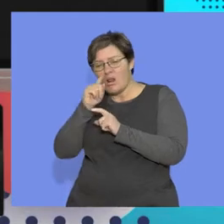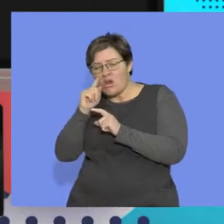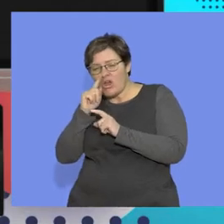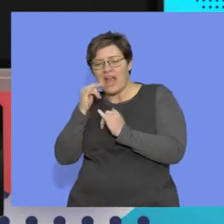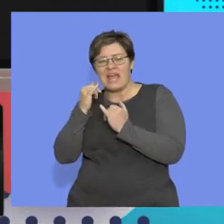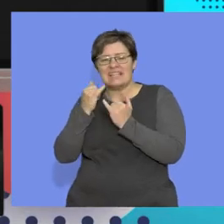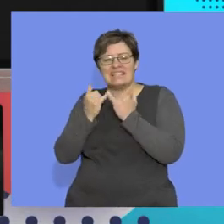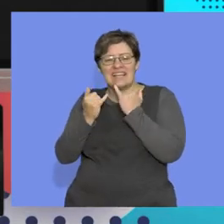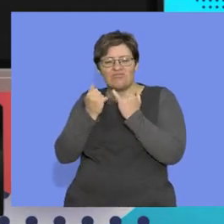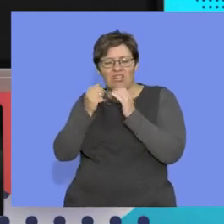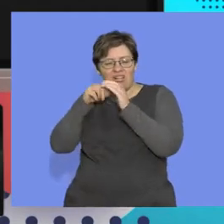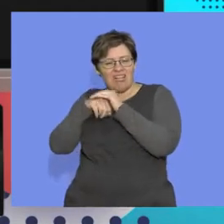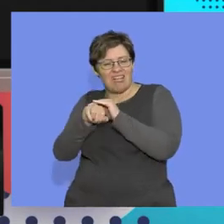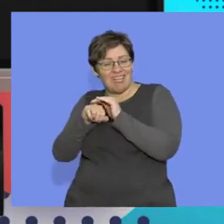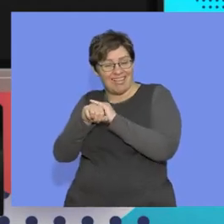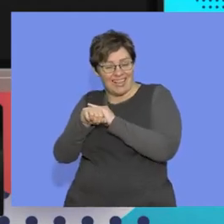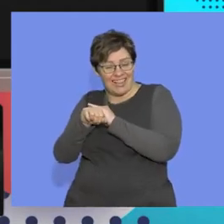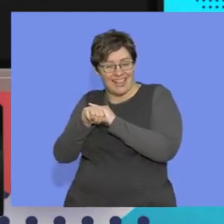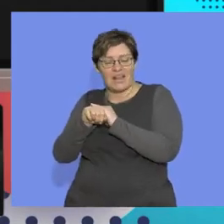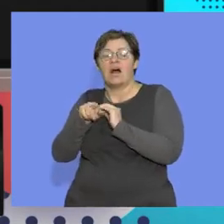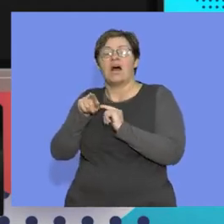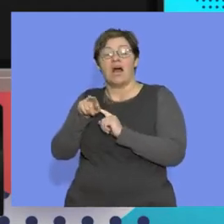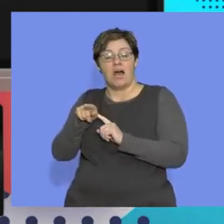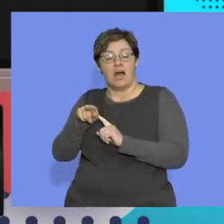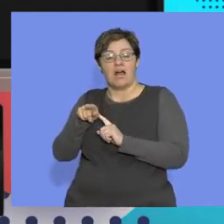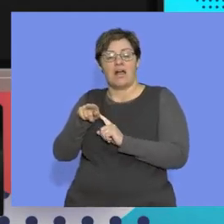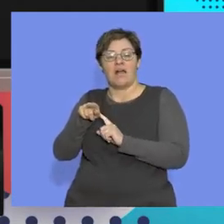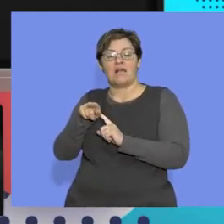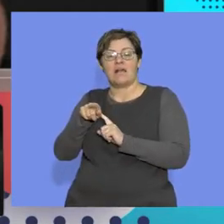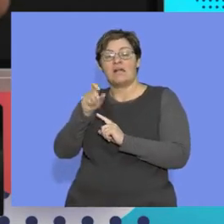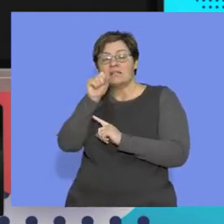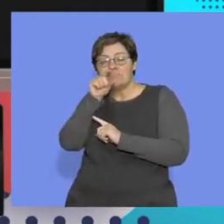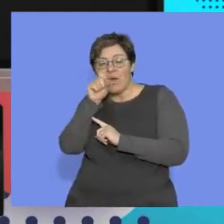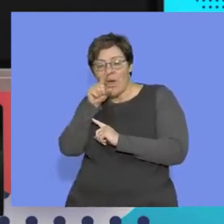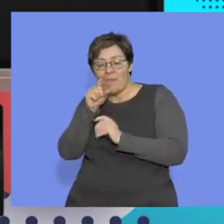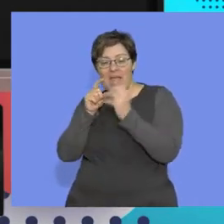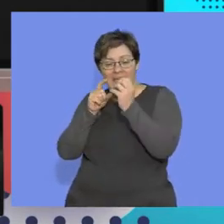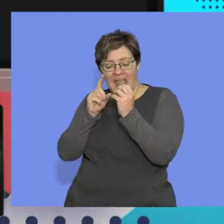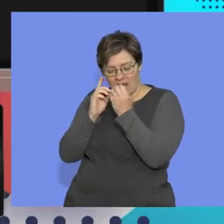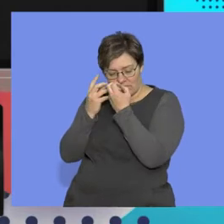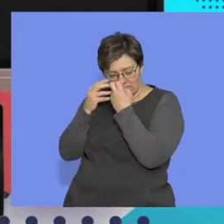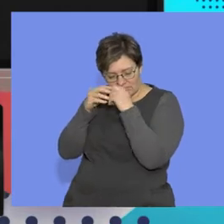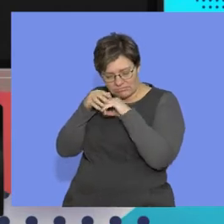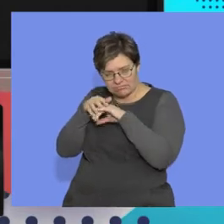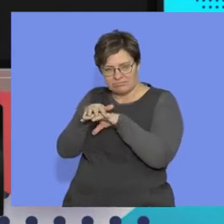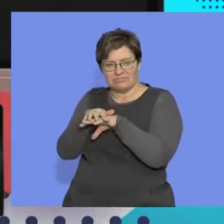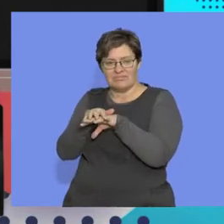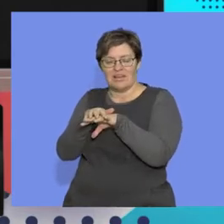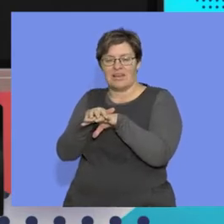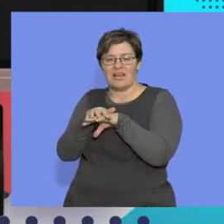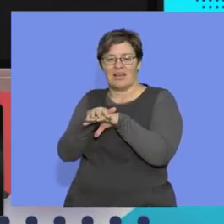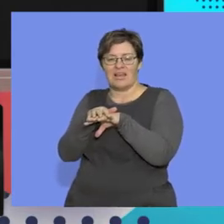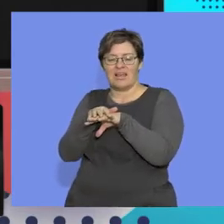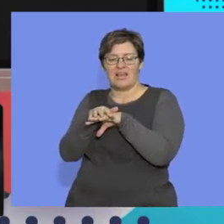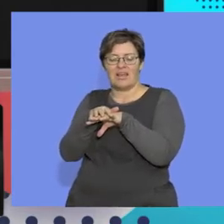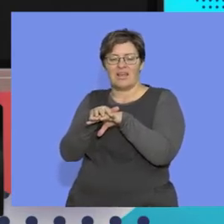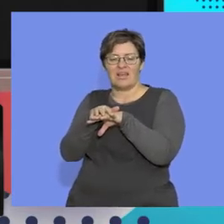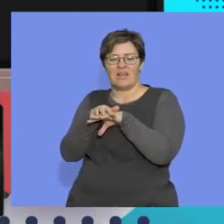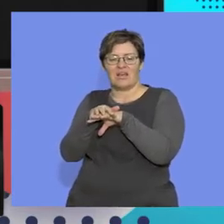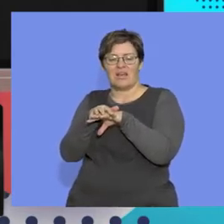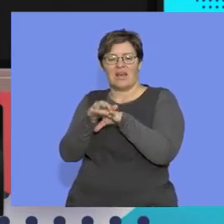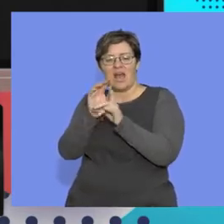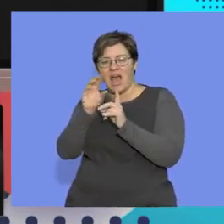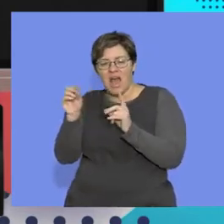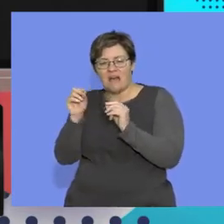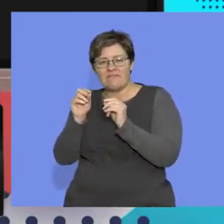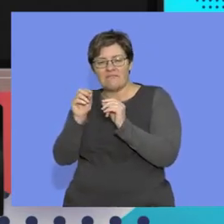sexual reproduction, that DNA is in the sperm and the egg fuse. Oh, the man falls away.